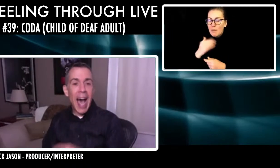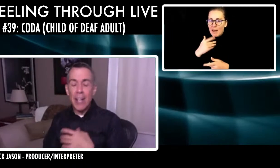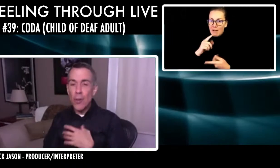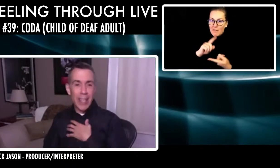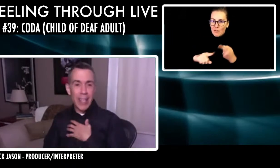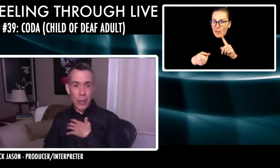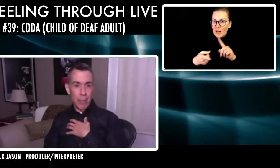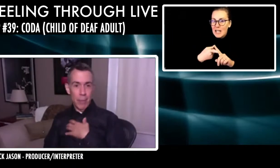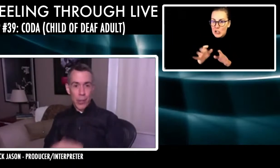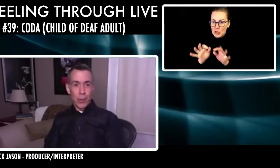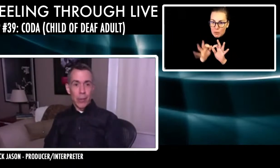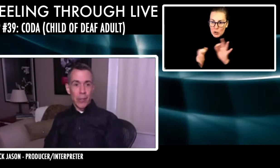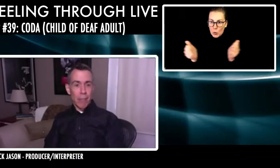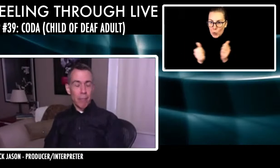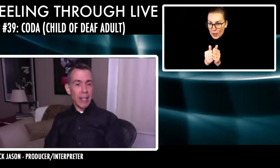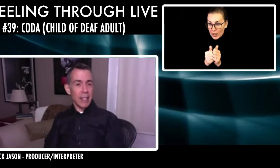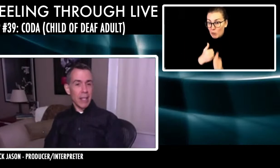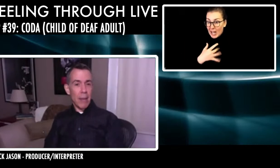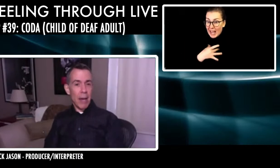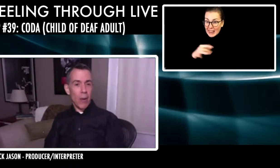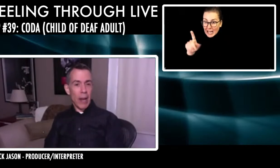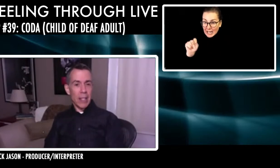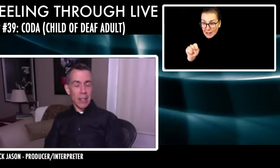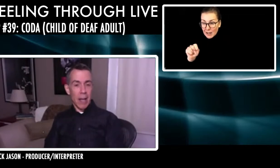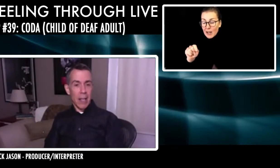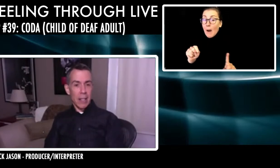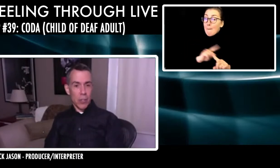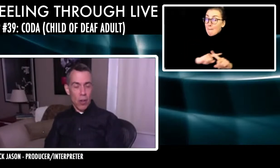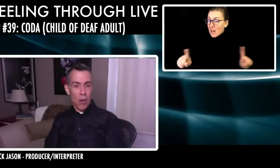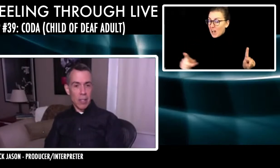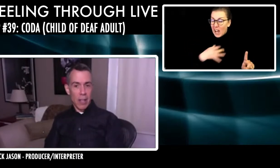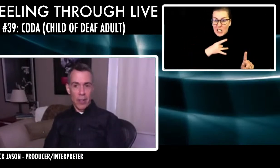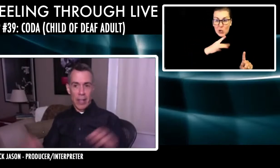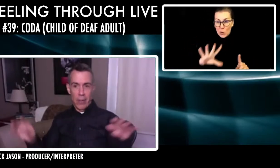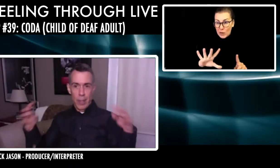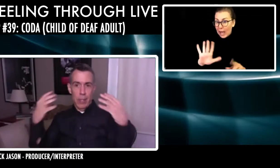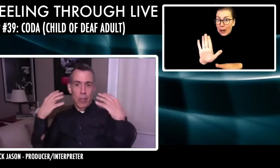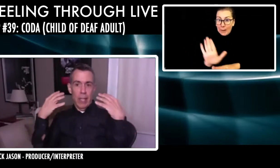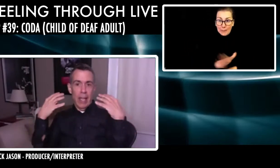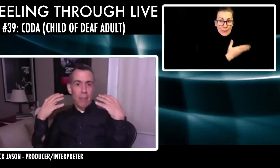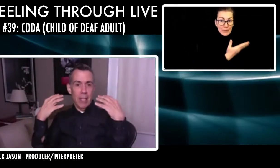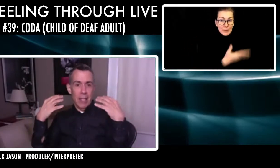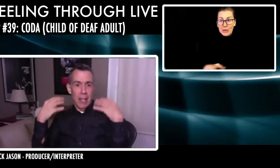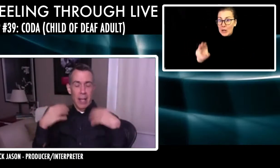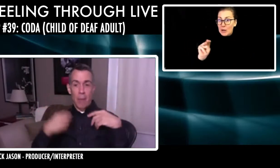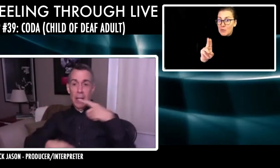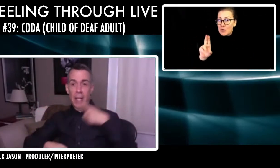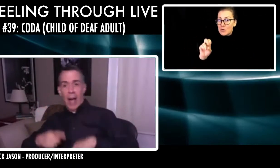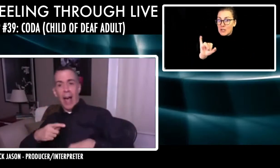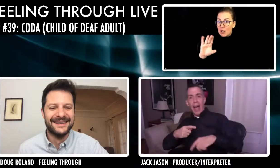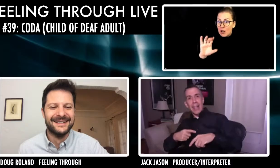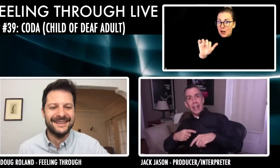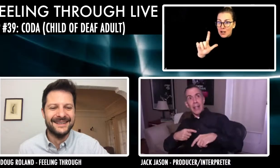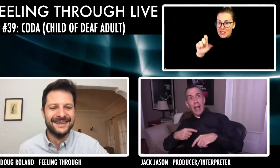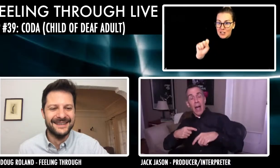like it. I don't like doing musicals because somehow when I sign songs, I feel like everybody's looking at me and I'm,